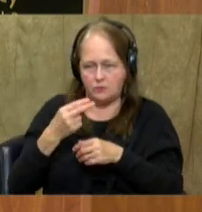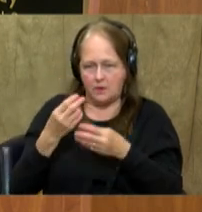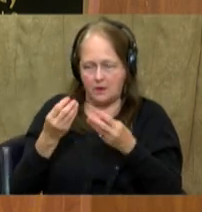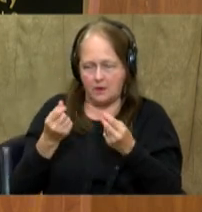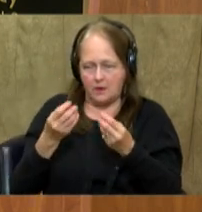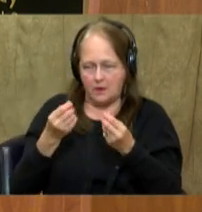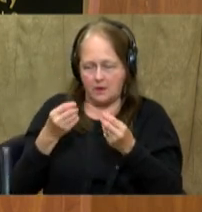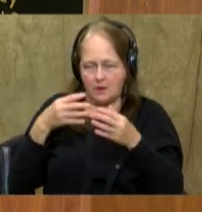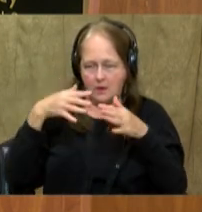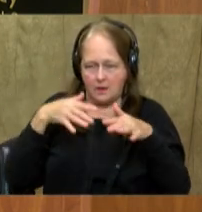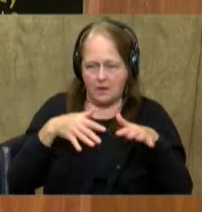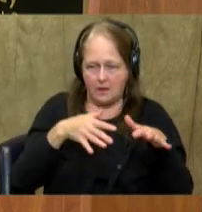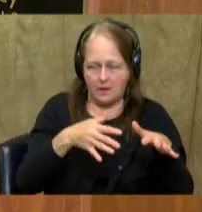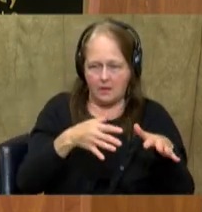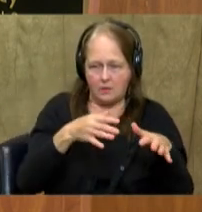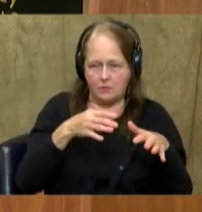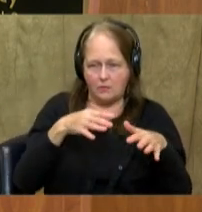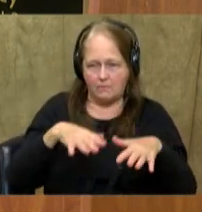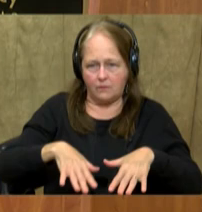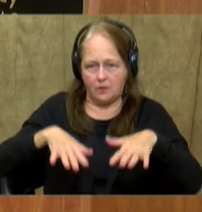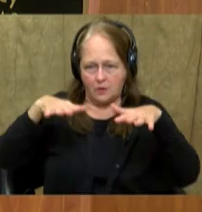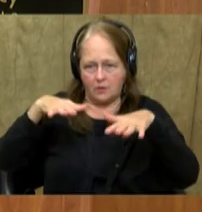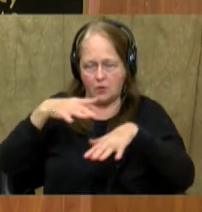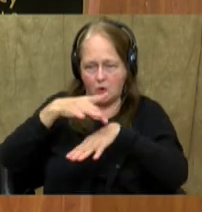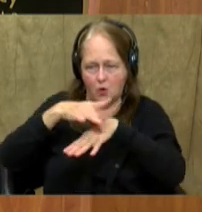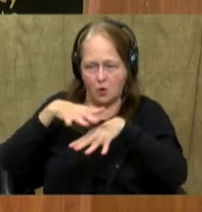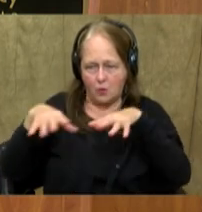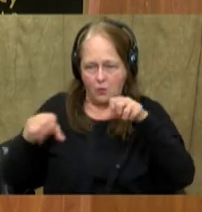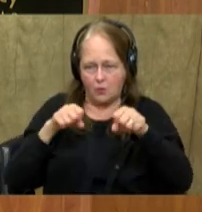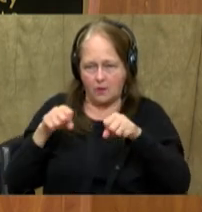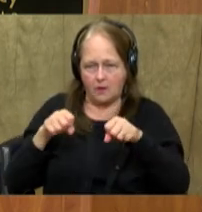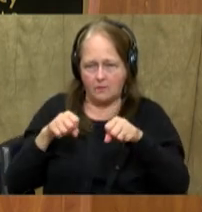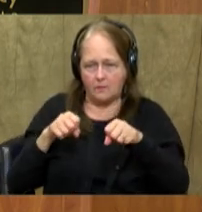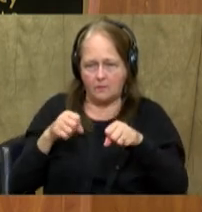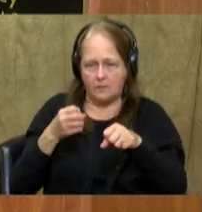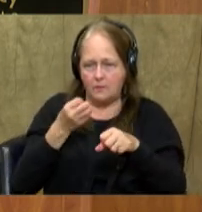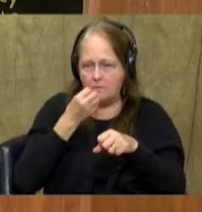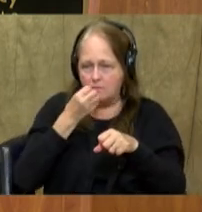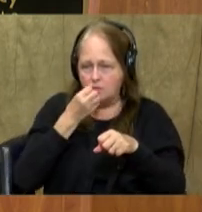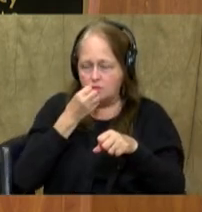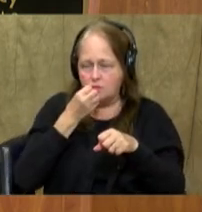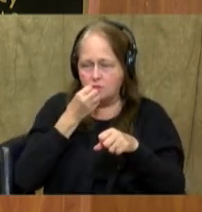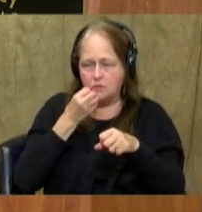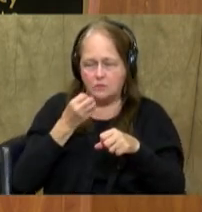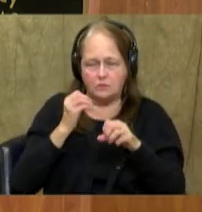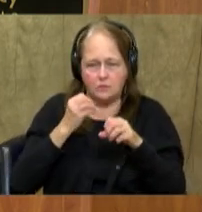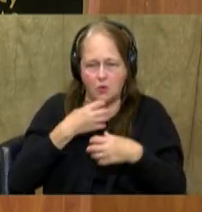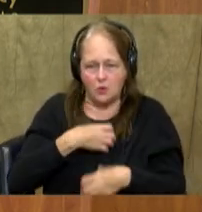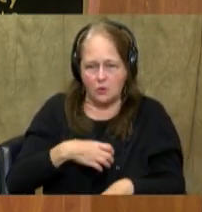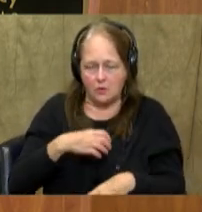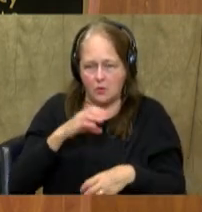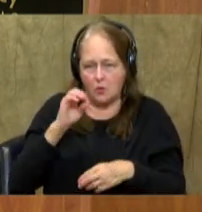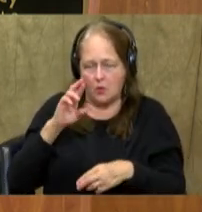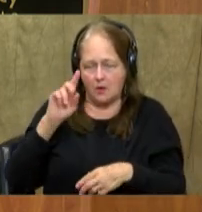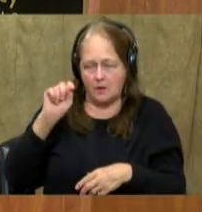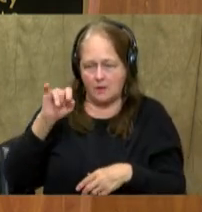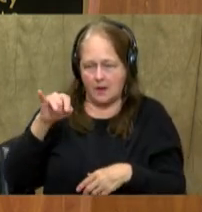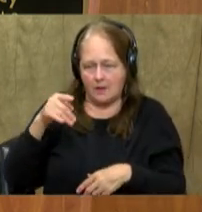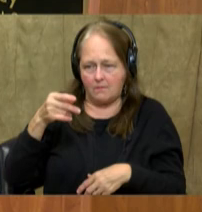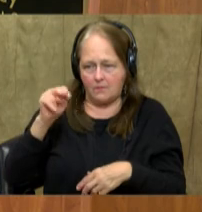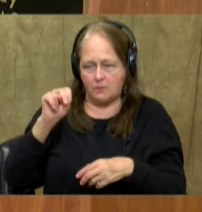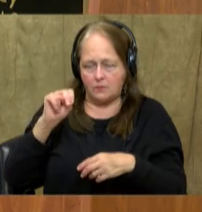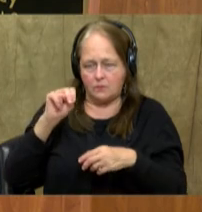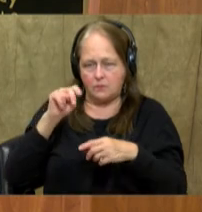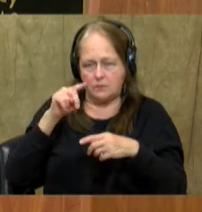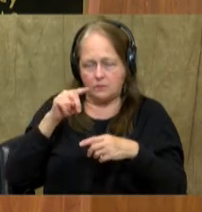landslides and flooding, earthquakes, crop failure and famine, or typhoons? And if you were listening, you would know that the